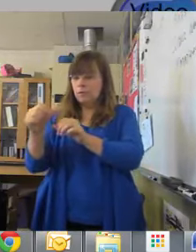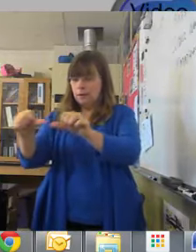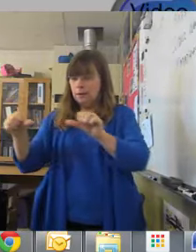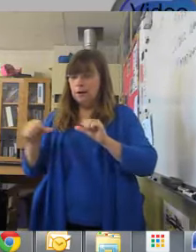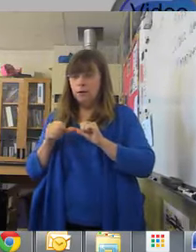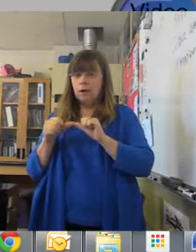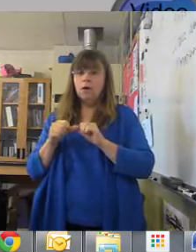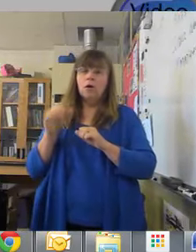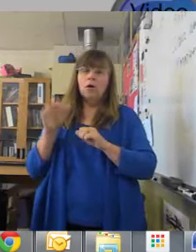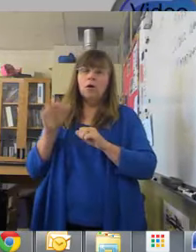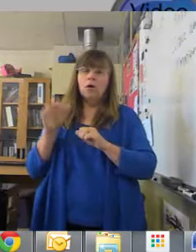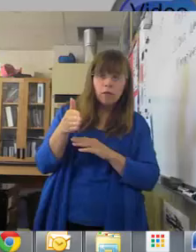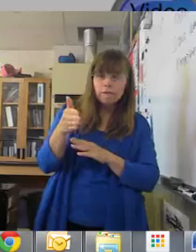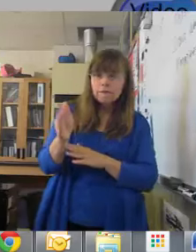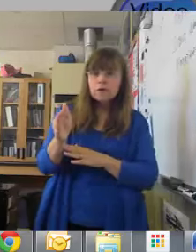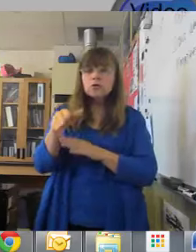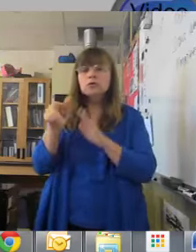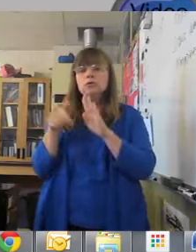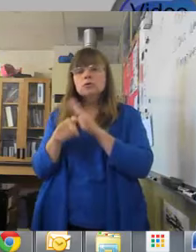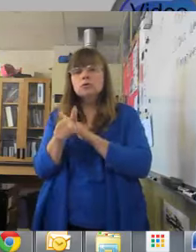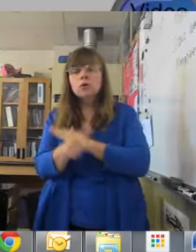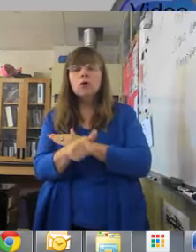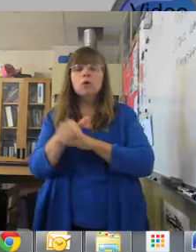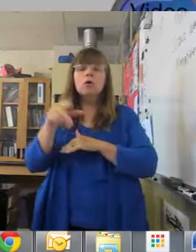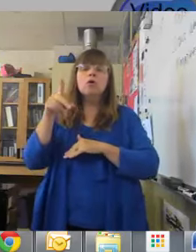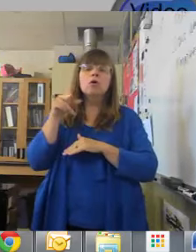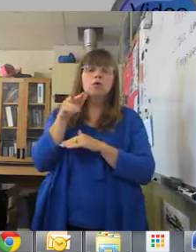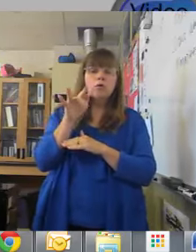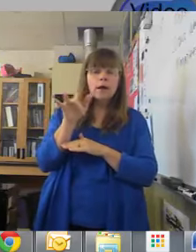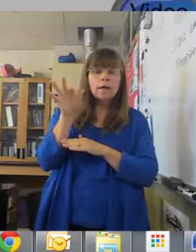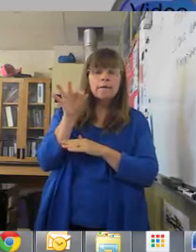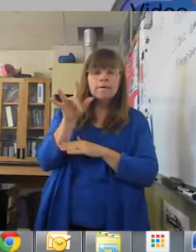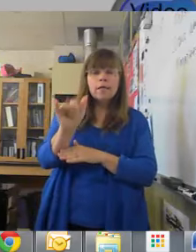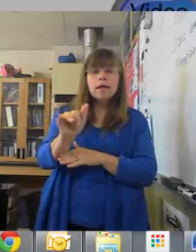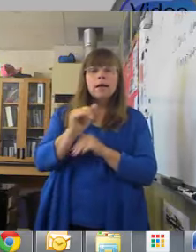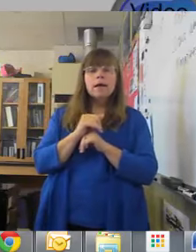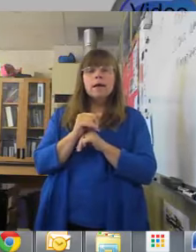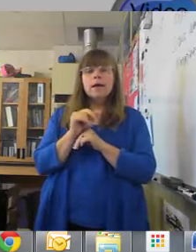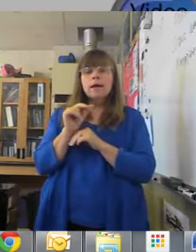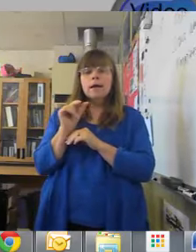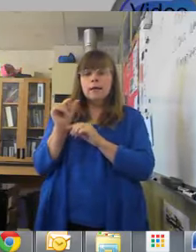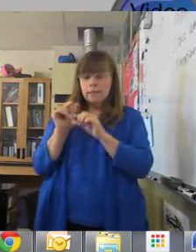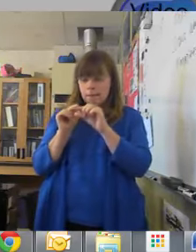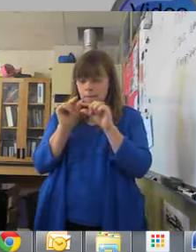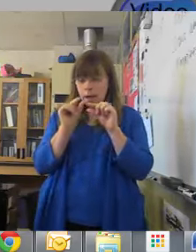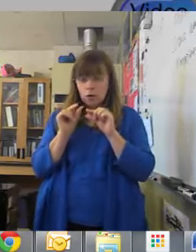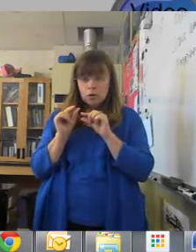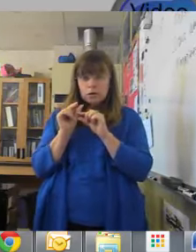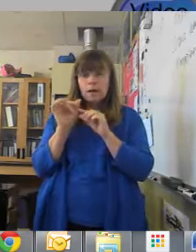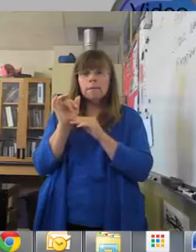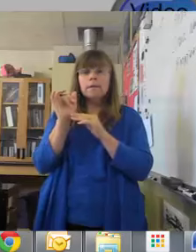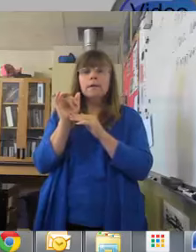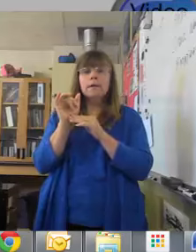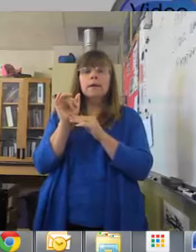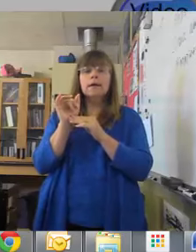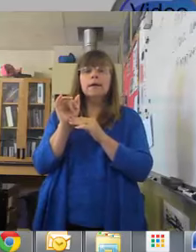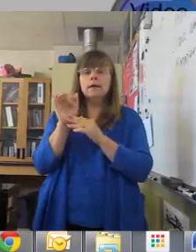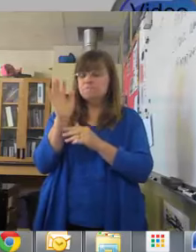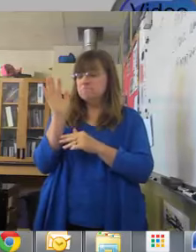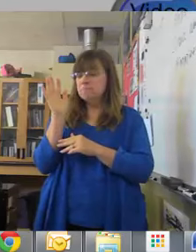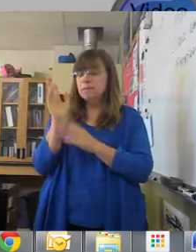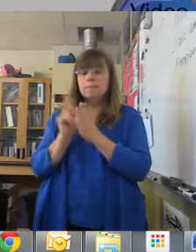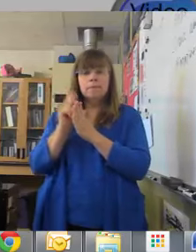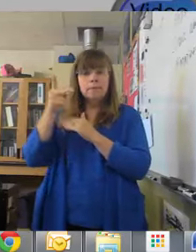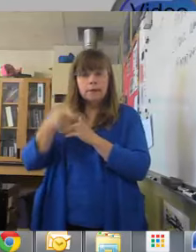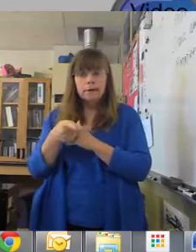turtles, the dragonfly, the microscopic phytoplankton and zooplankton, the cattails, the